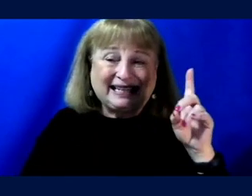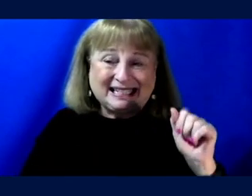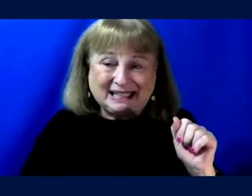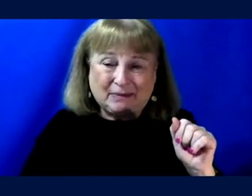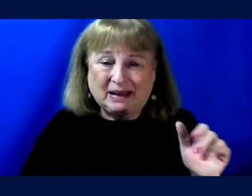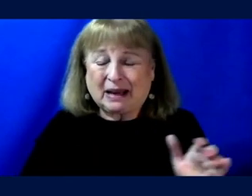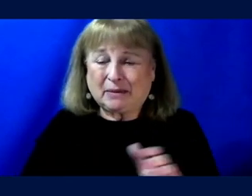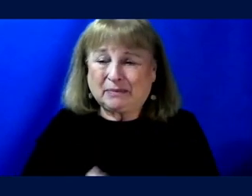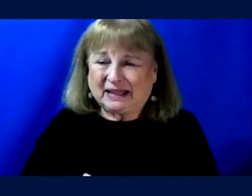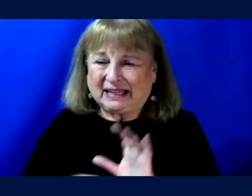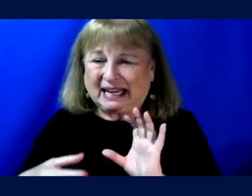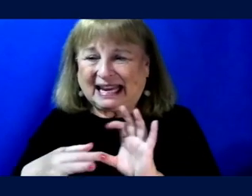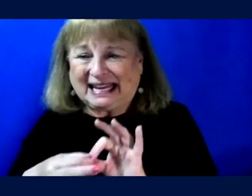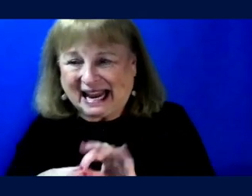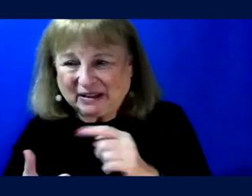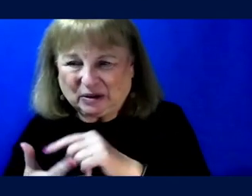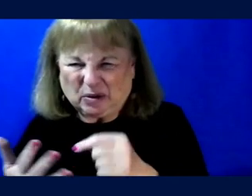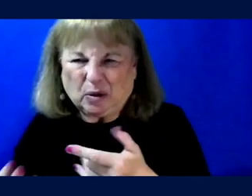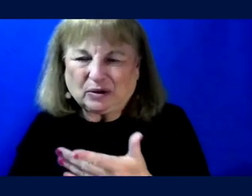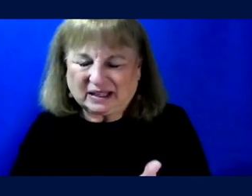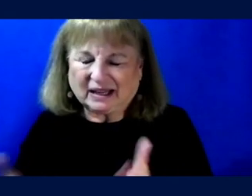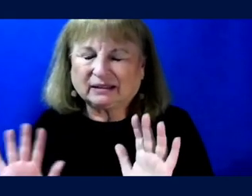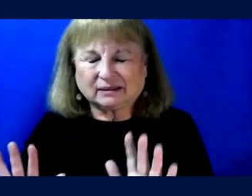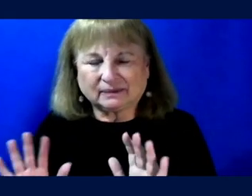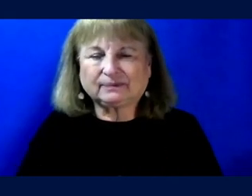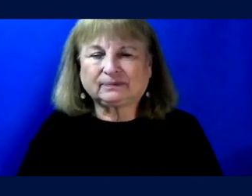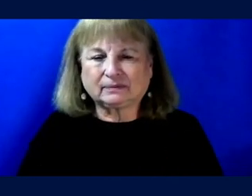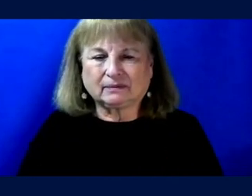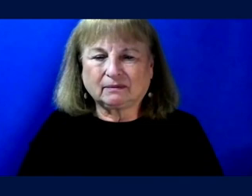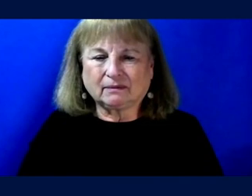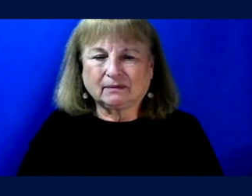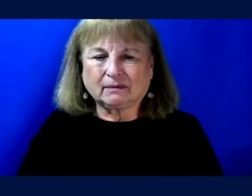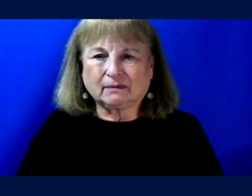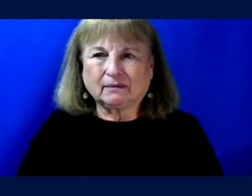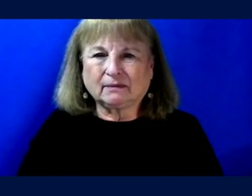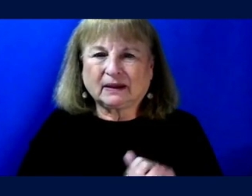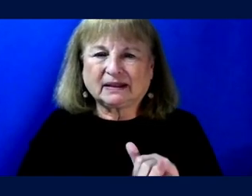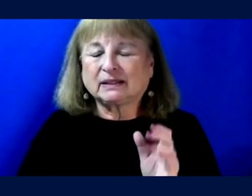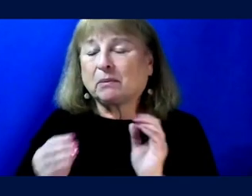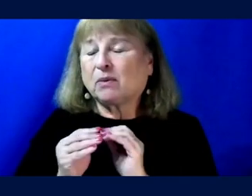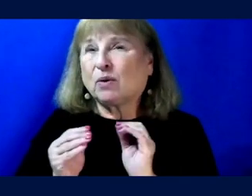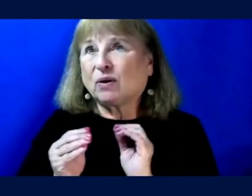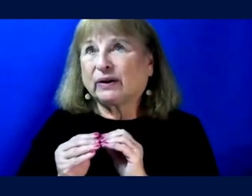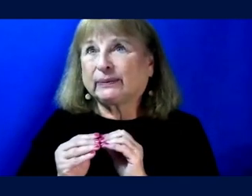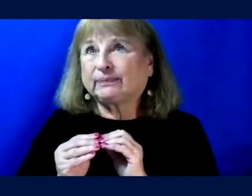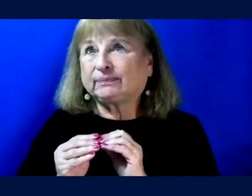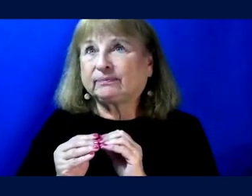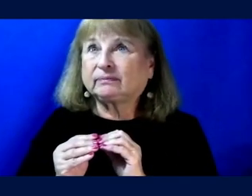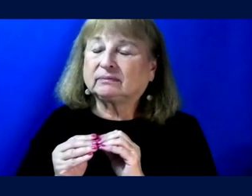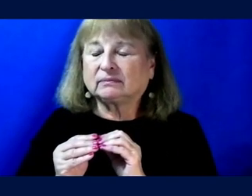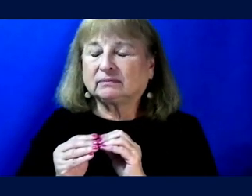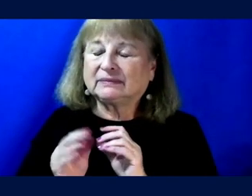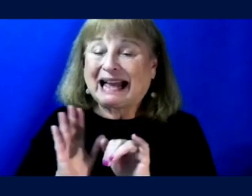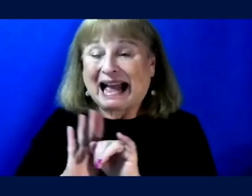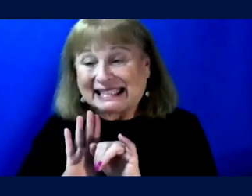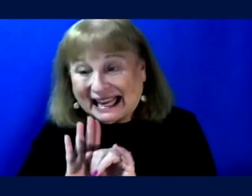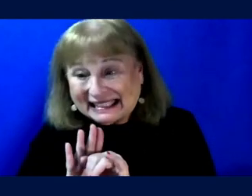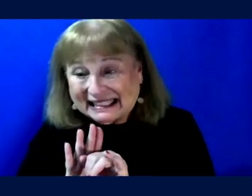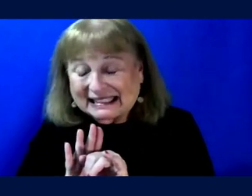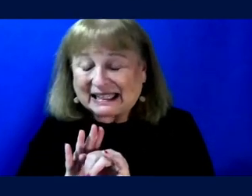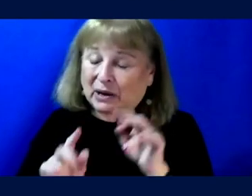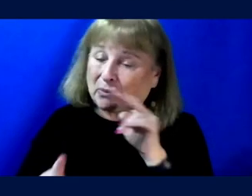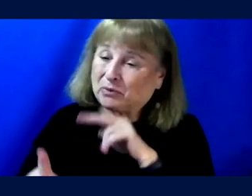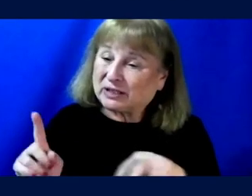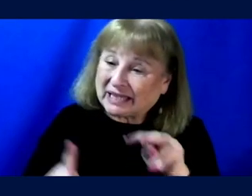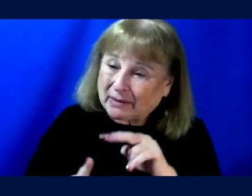completely tightly linked to those things. Um, and it is more of identity and perception